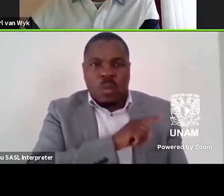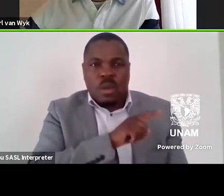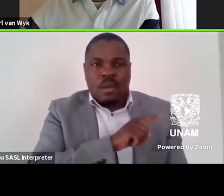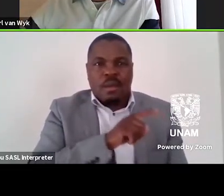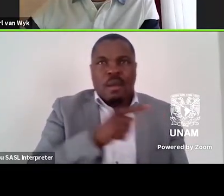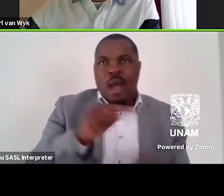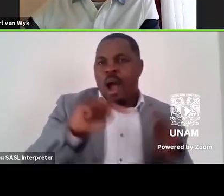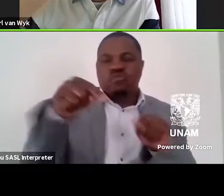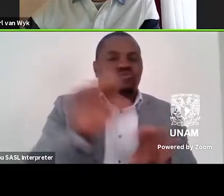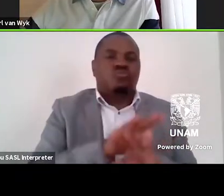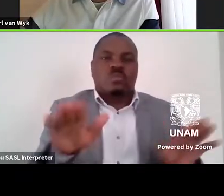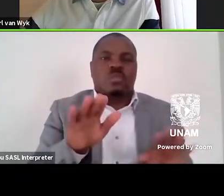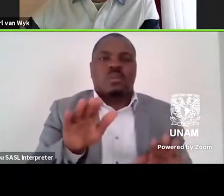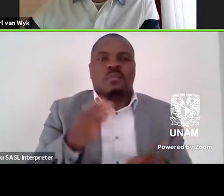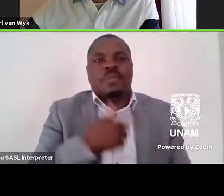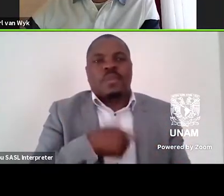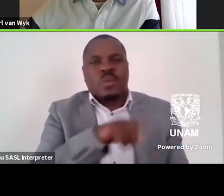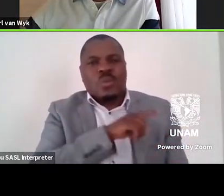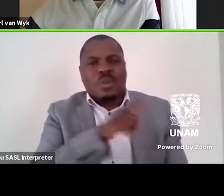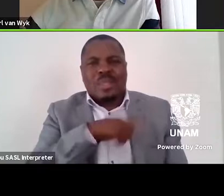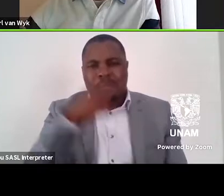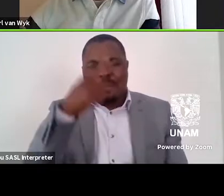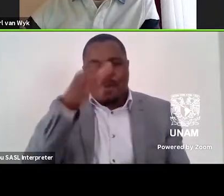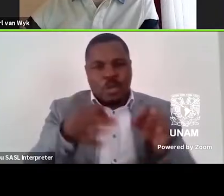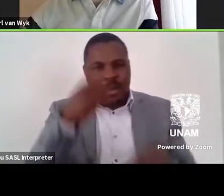with him, passively swaying his political beliefs.